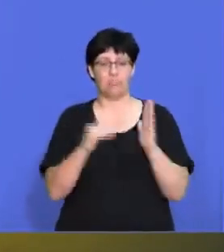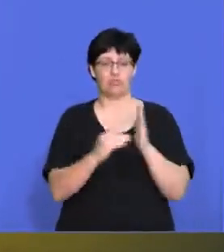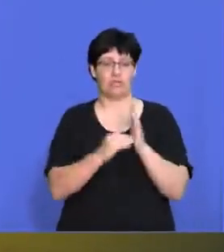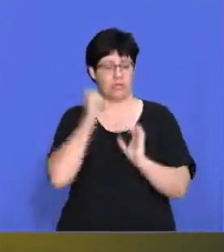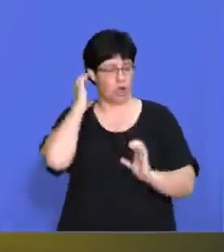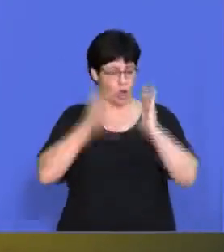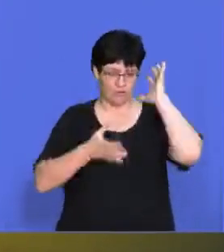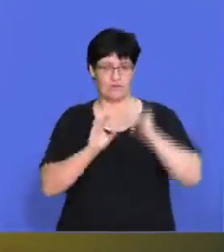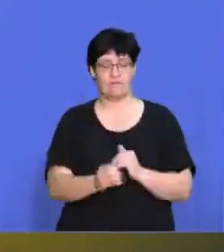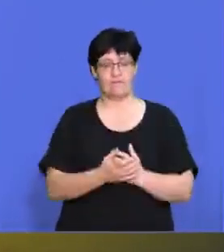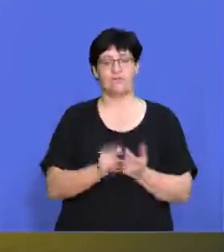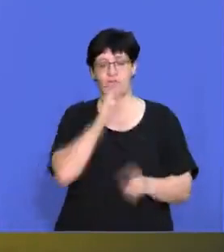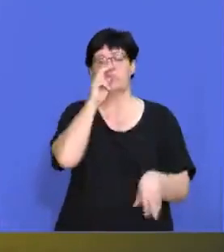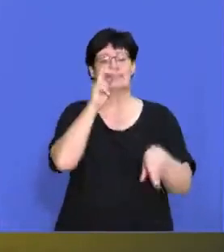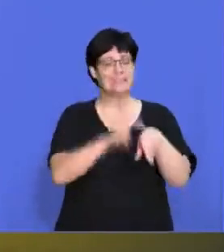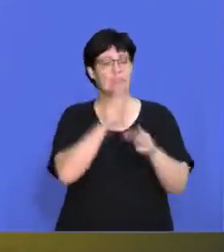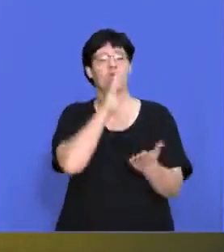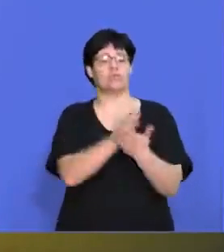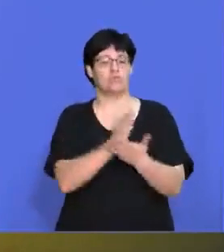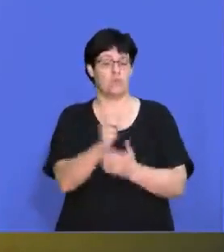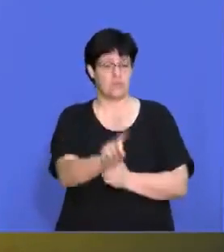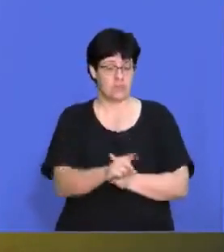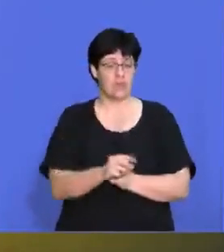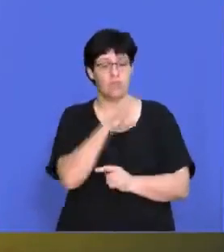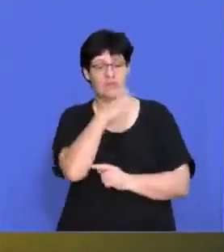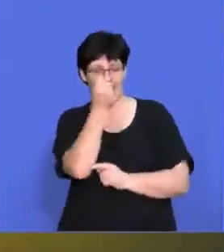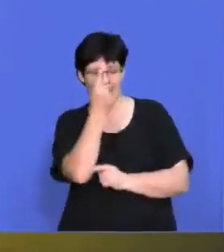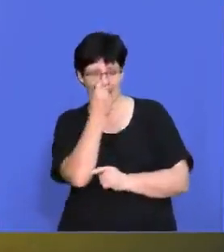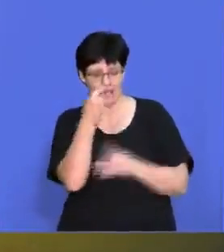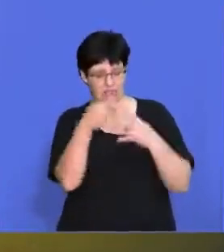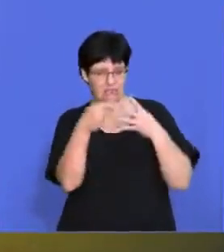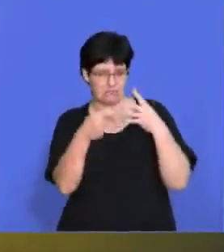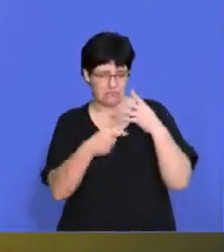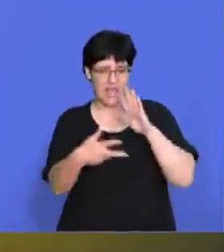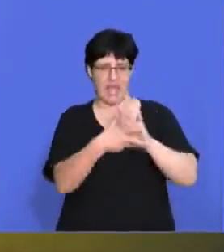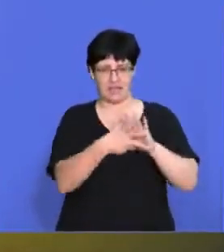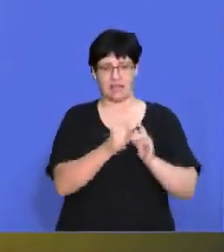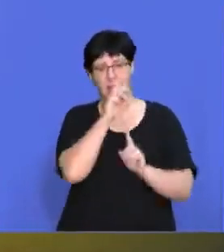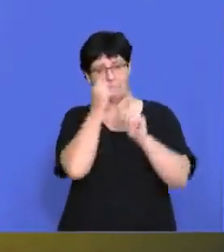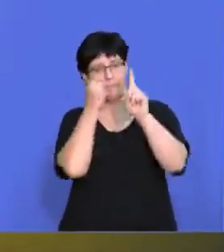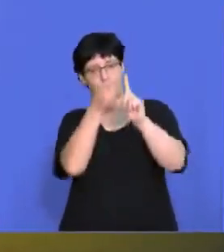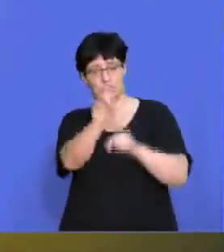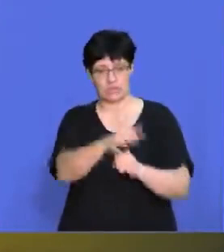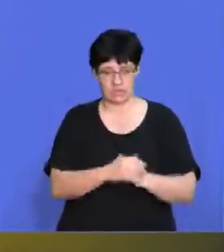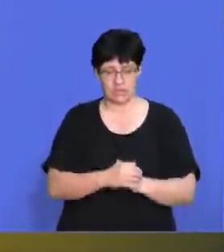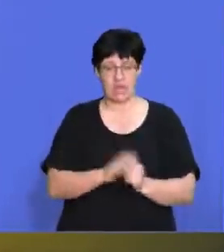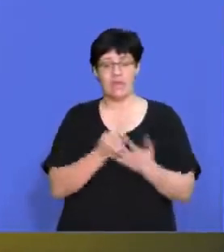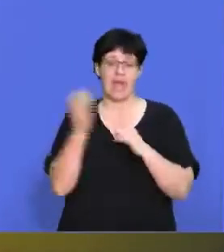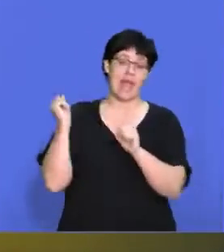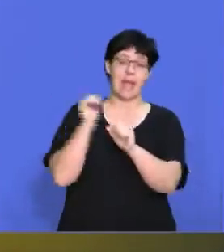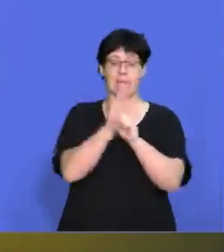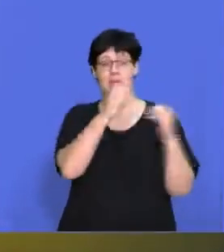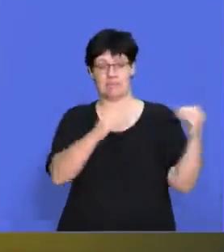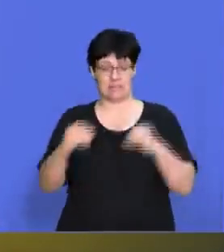a lot of matriculants get confused with. So you need to make sure that you understand all the different acts, their purposes